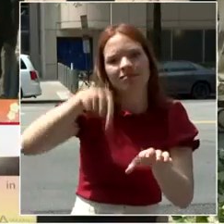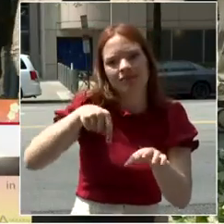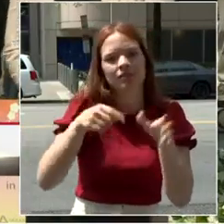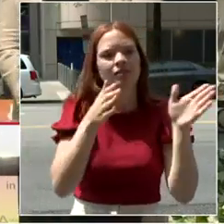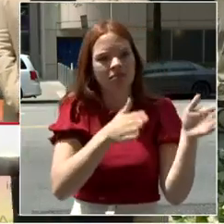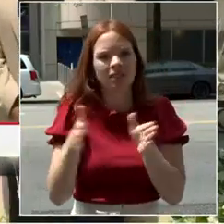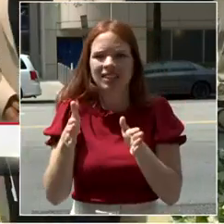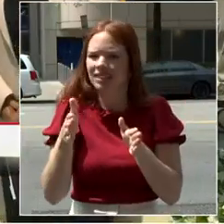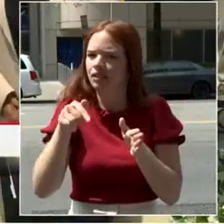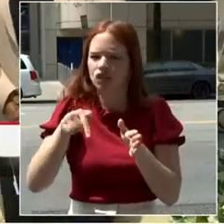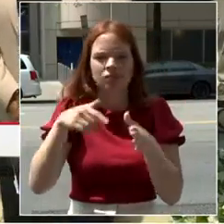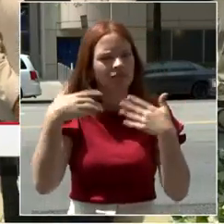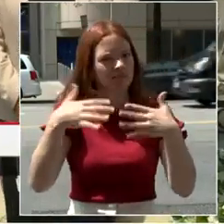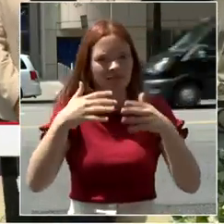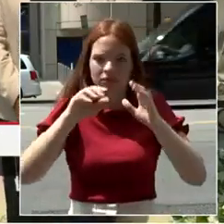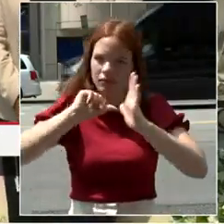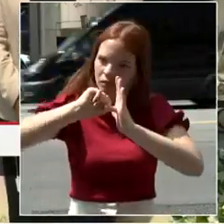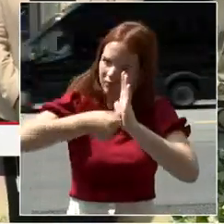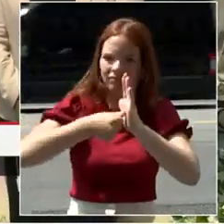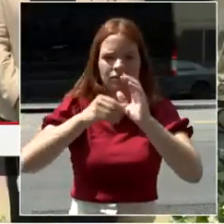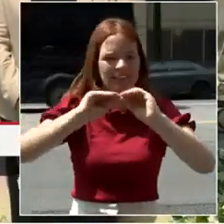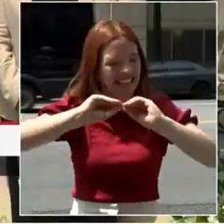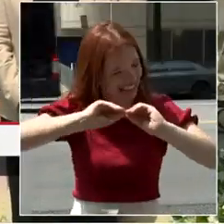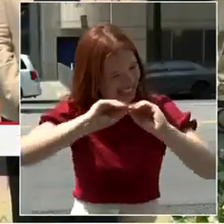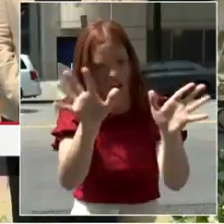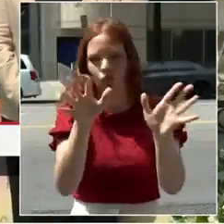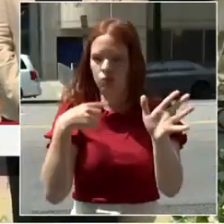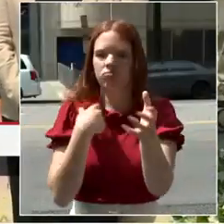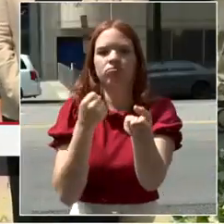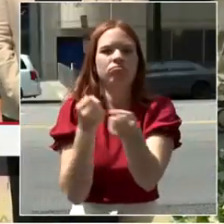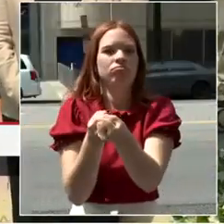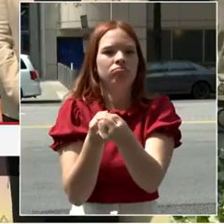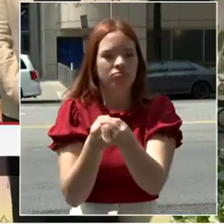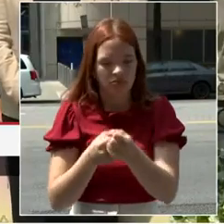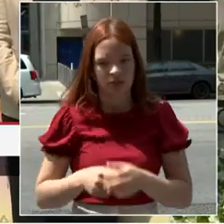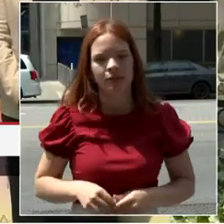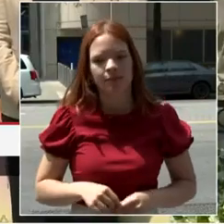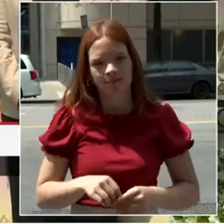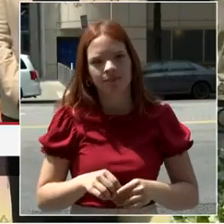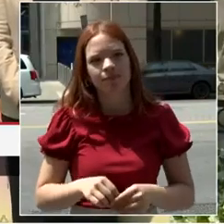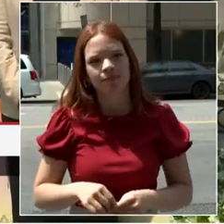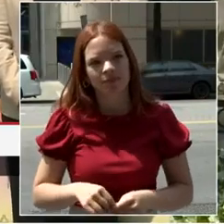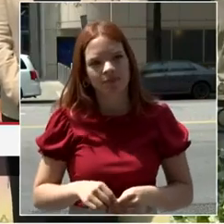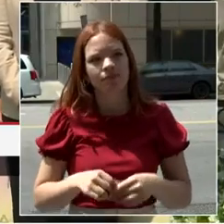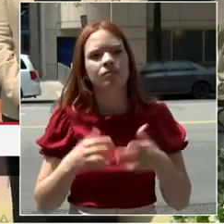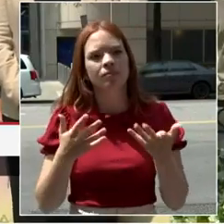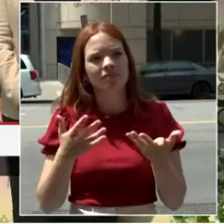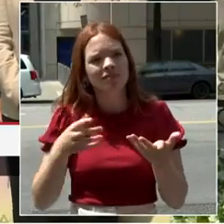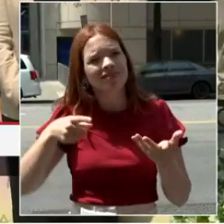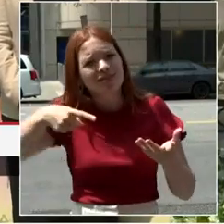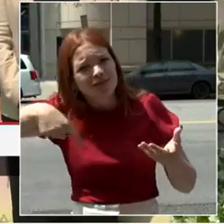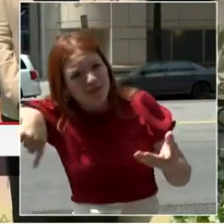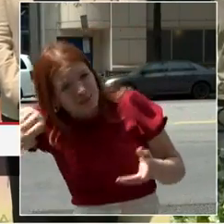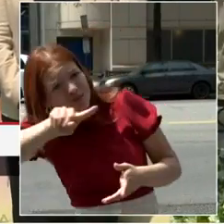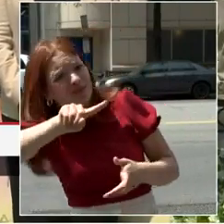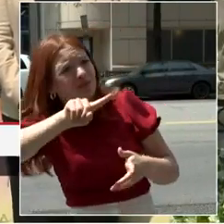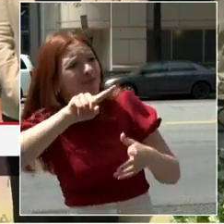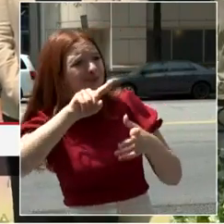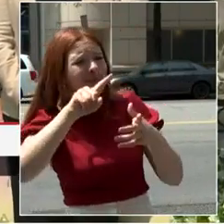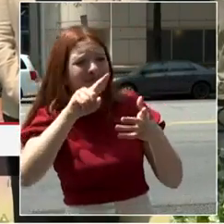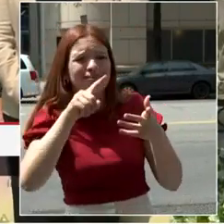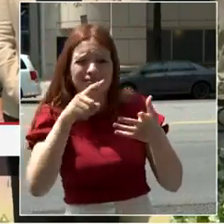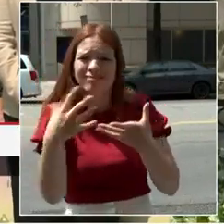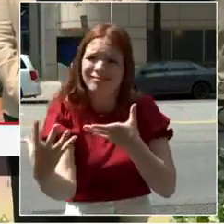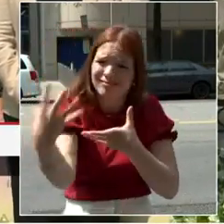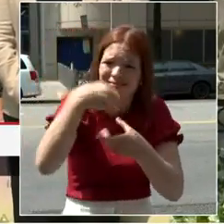essential that we all, anybody who cares about the District of Columbia, is stepping up to the plate to make sure that our efforts are reflected and